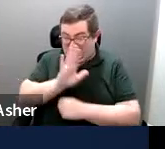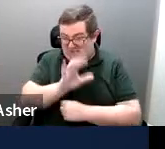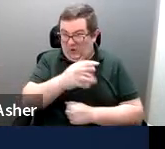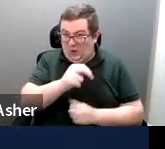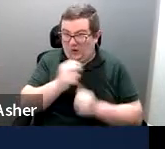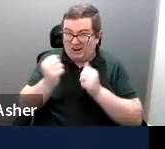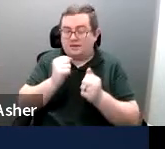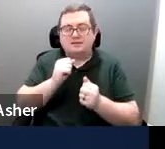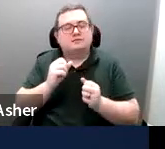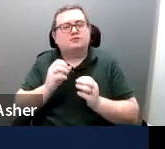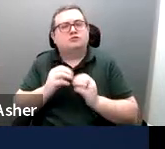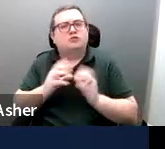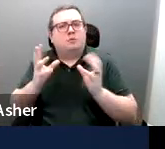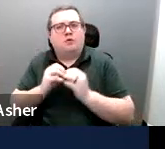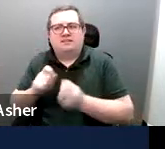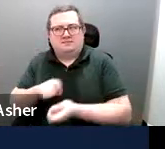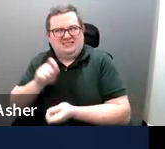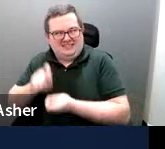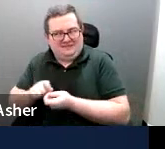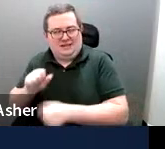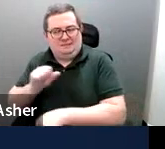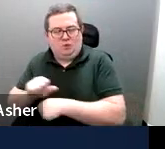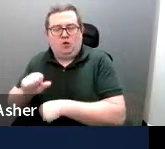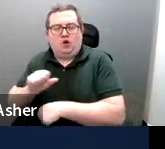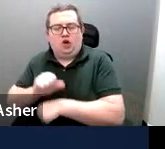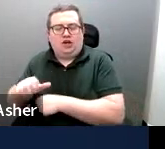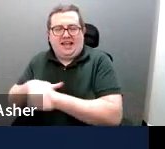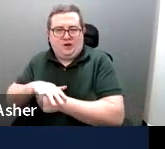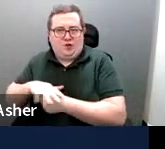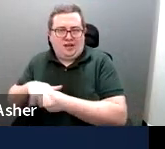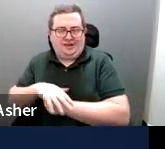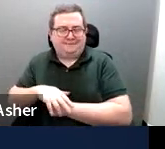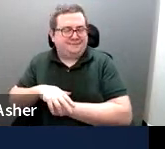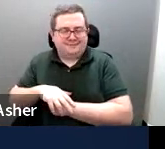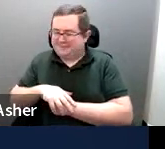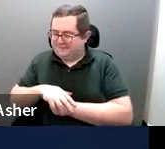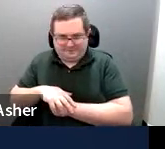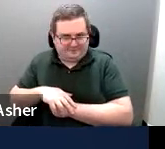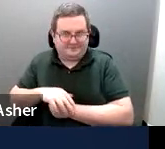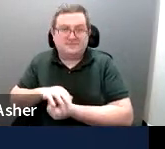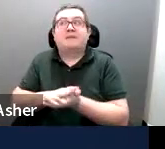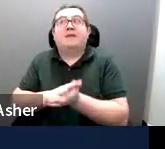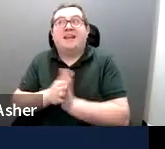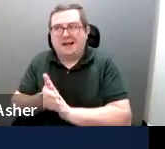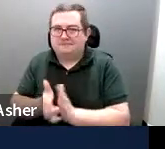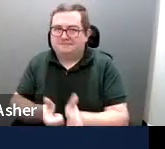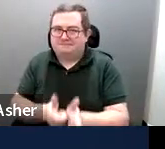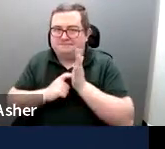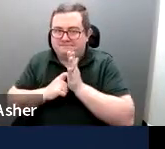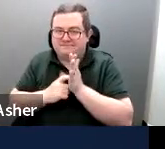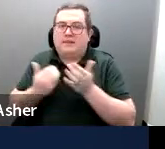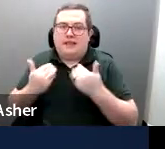longer specifically an employee work area and does need to have accessible spaces.